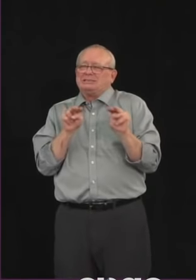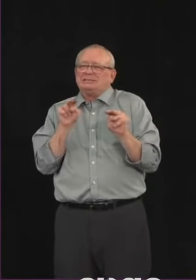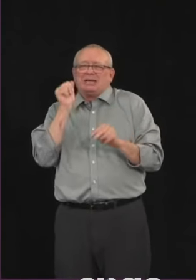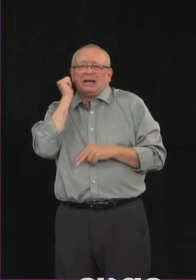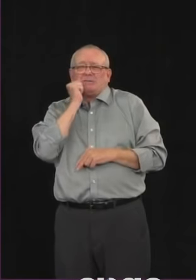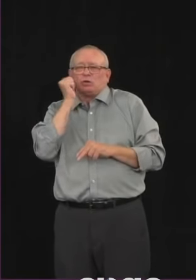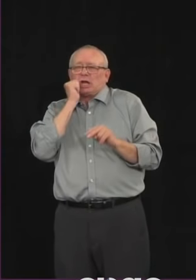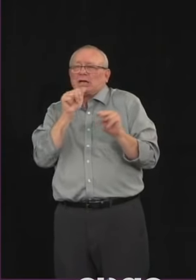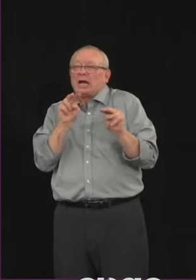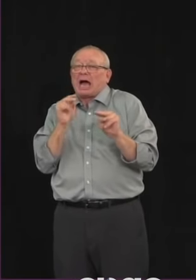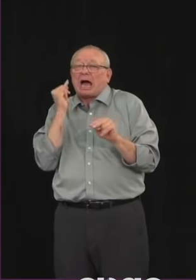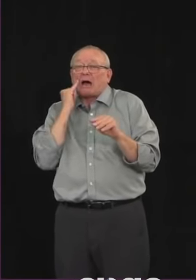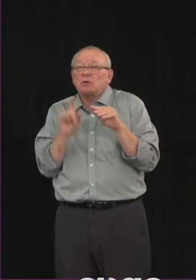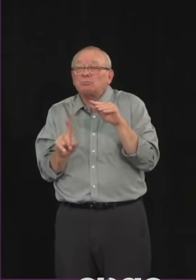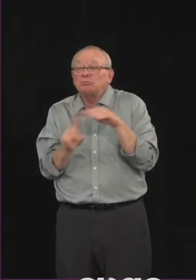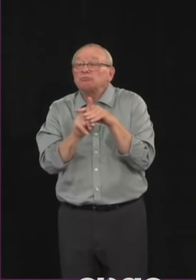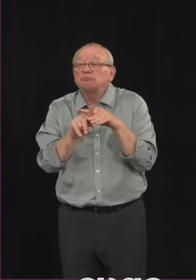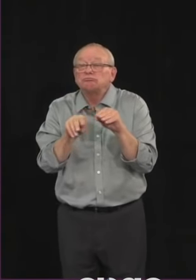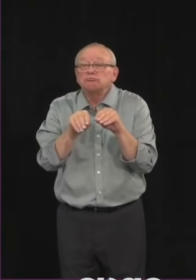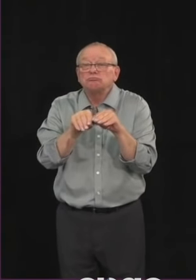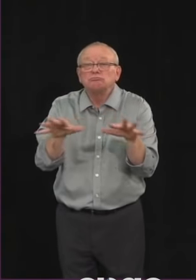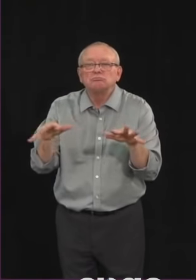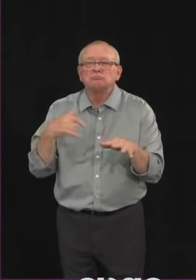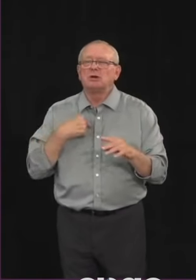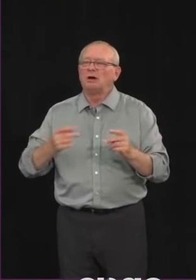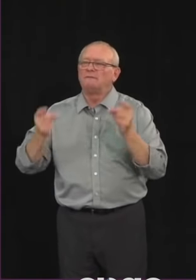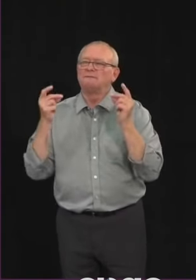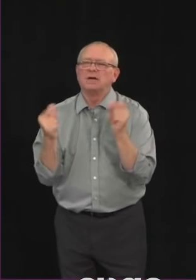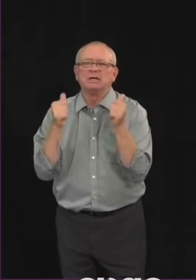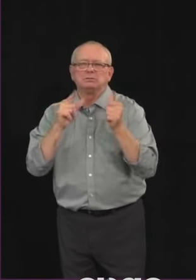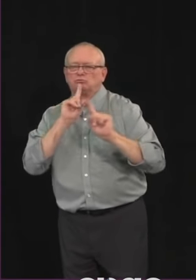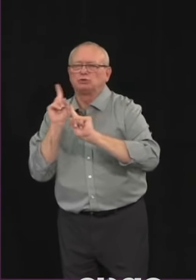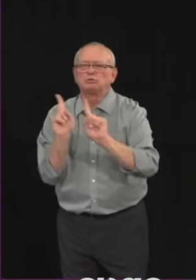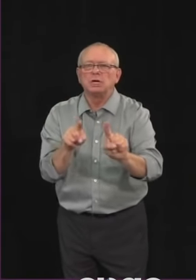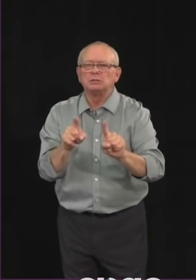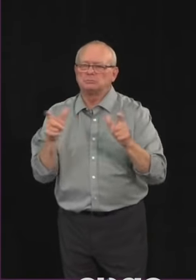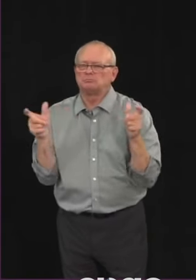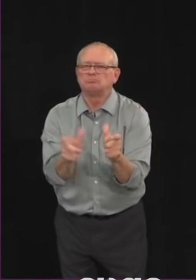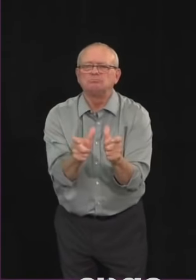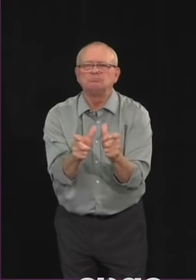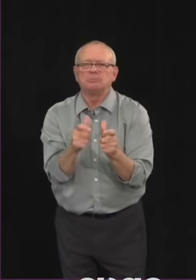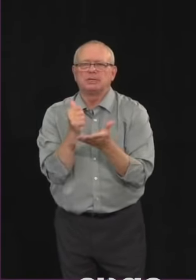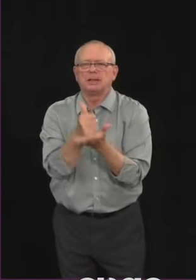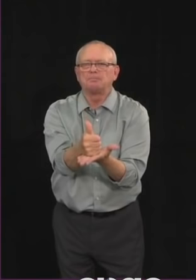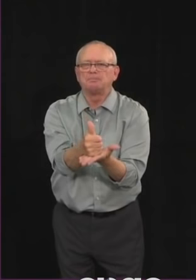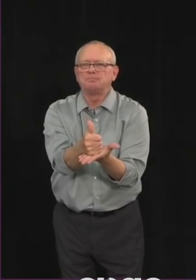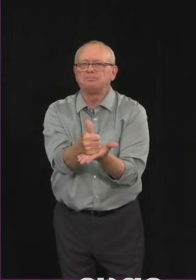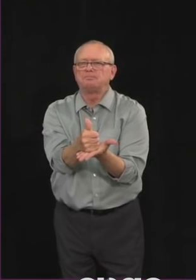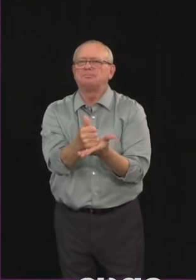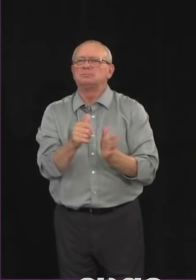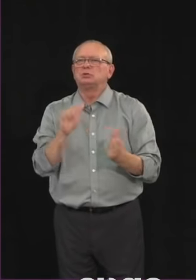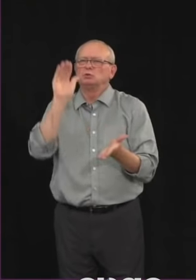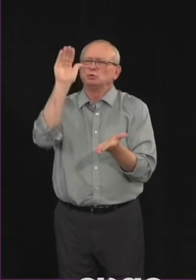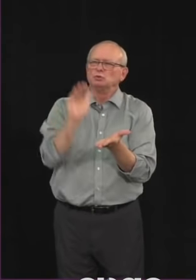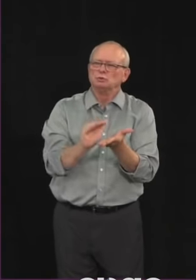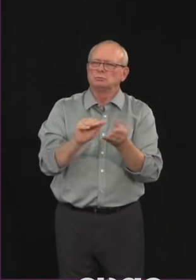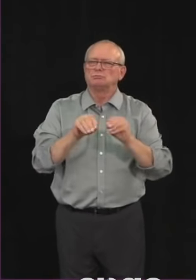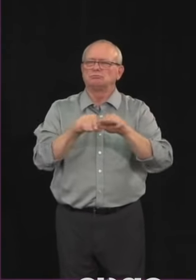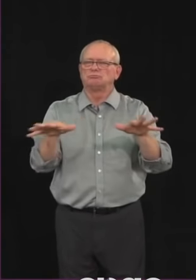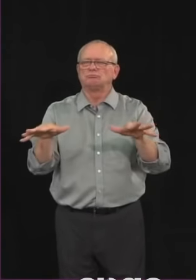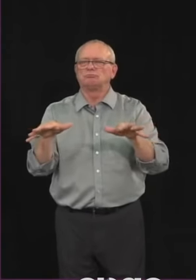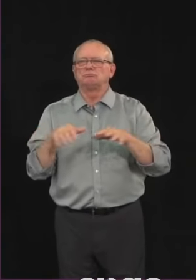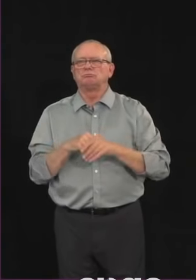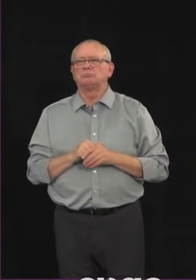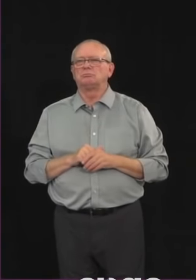outbreaks as quickly and safely as possible. Our health system has plans to expand our capacity quickly if needed